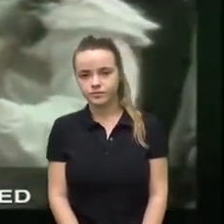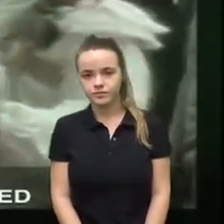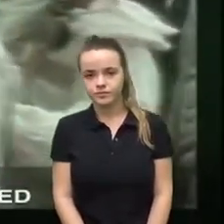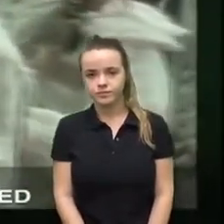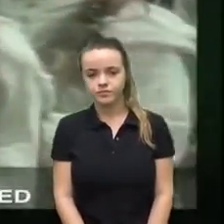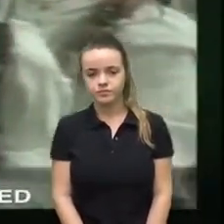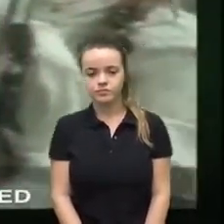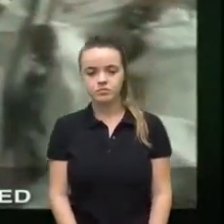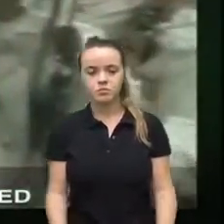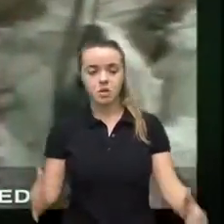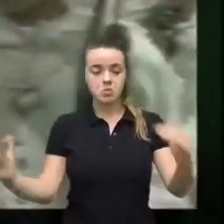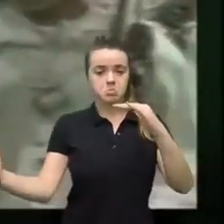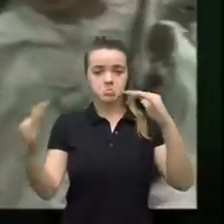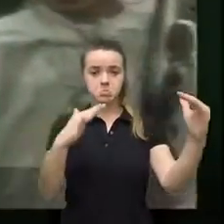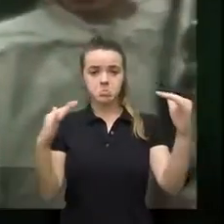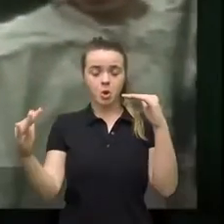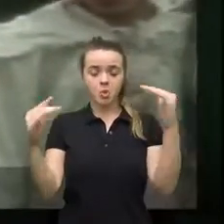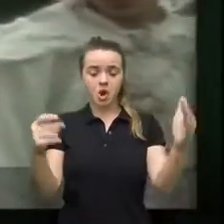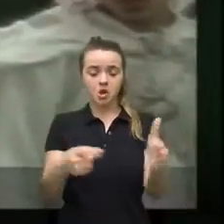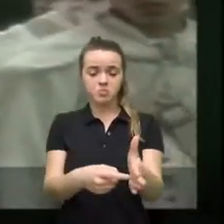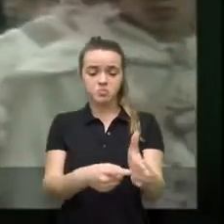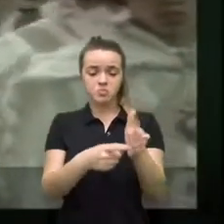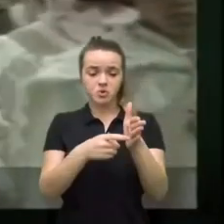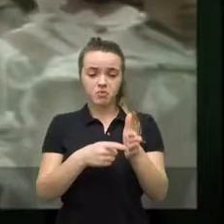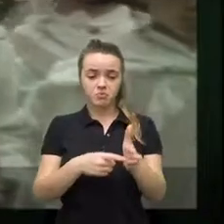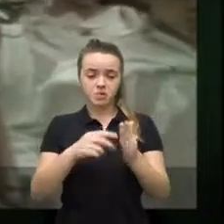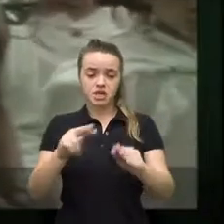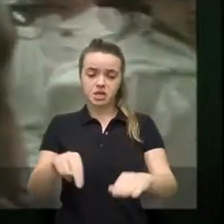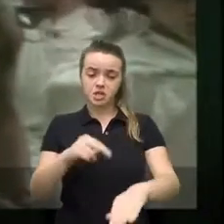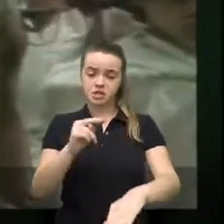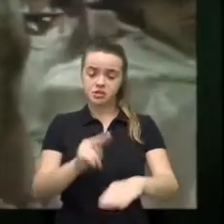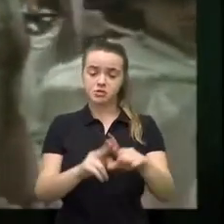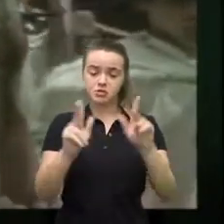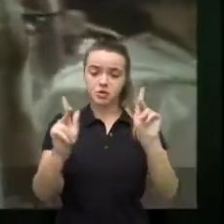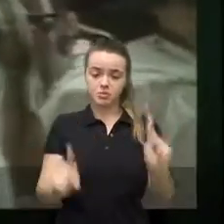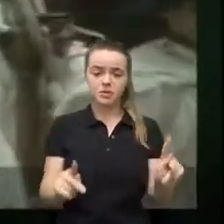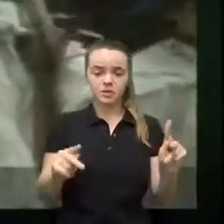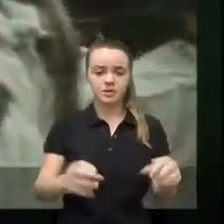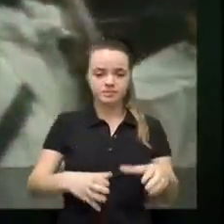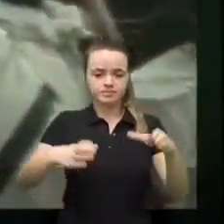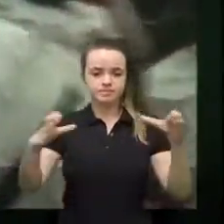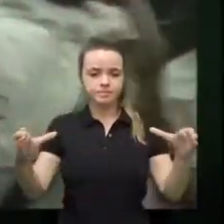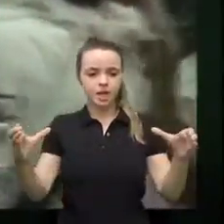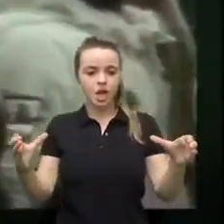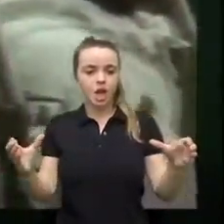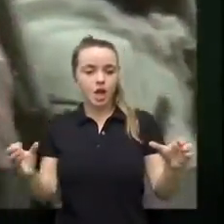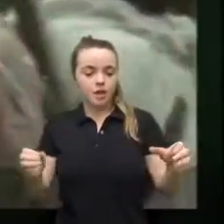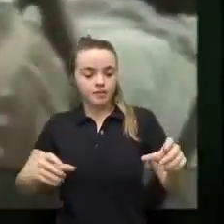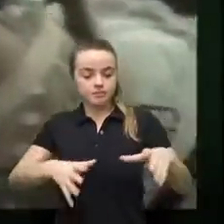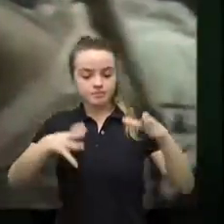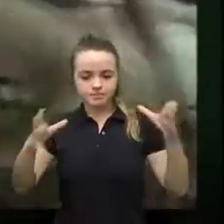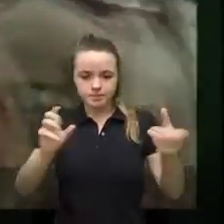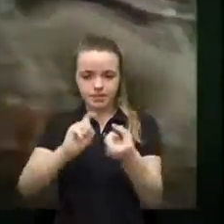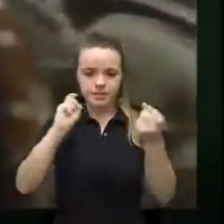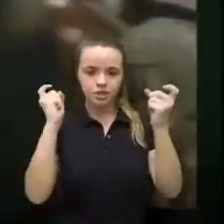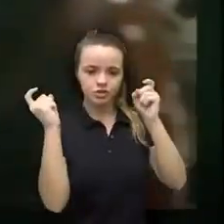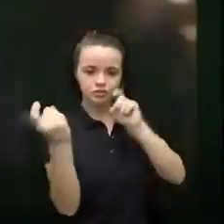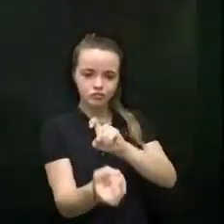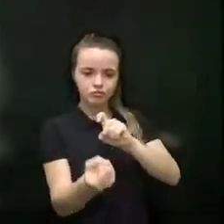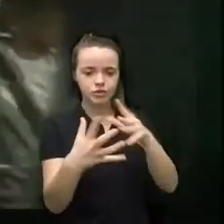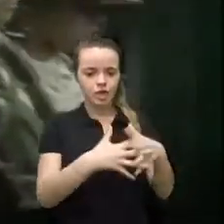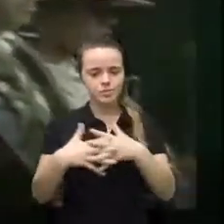fighting a war which demanded the full participation of ordinary people has profoundly changed Americans